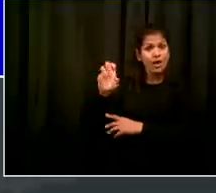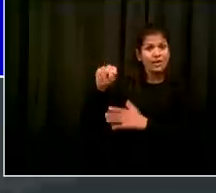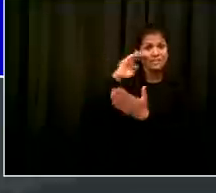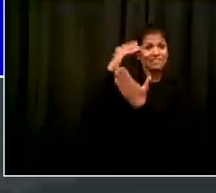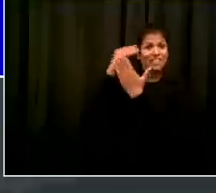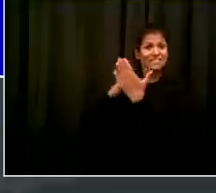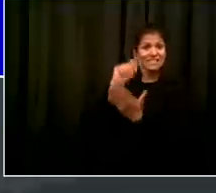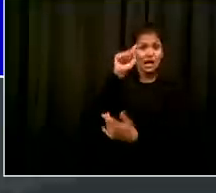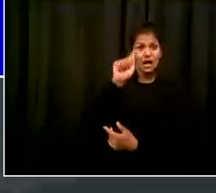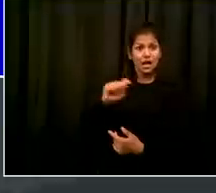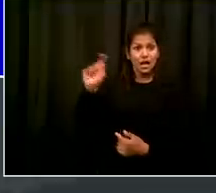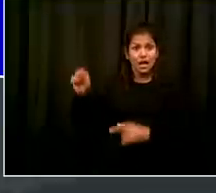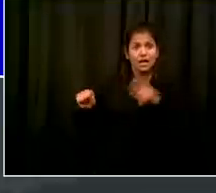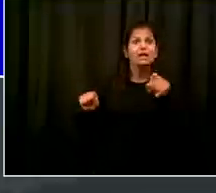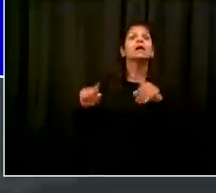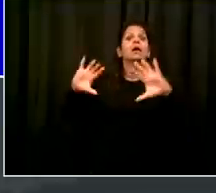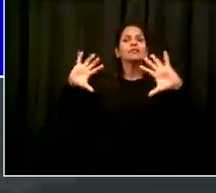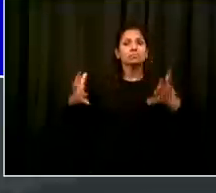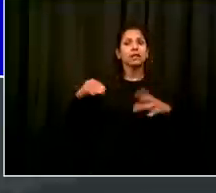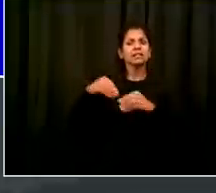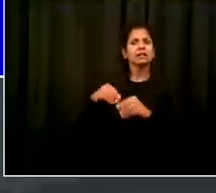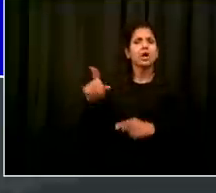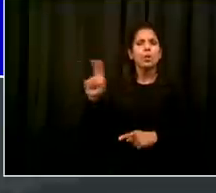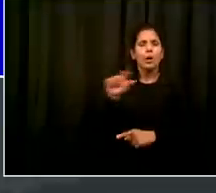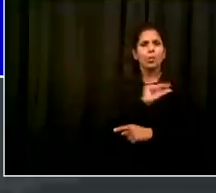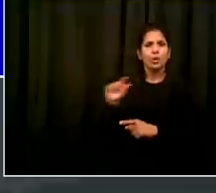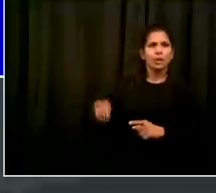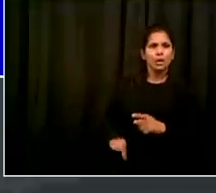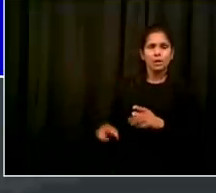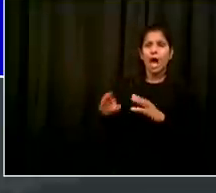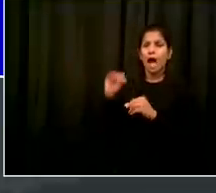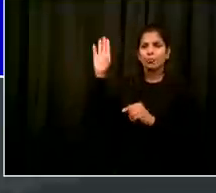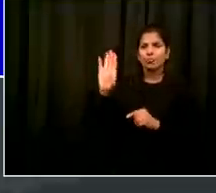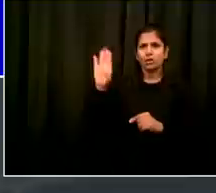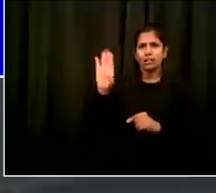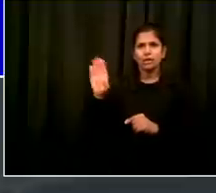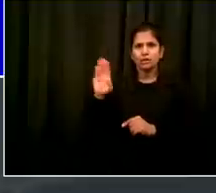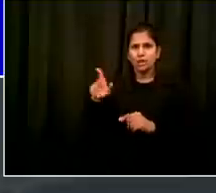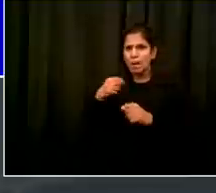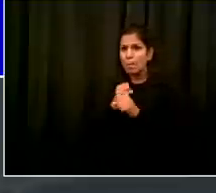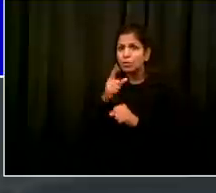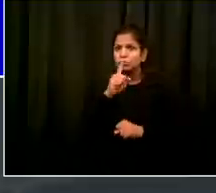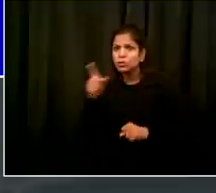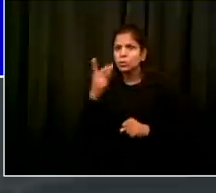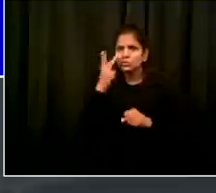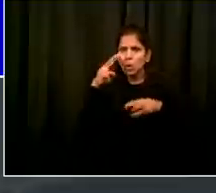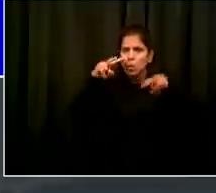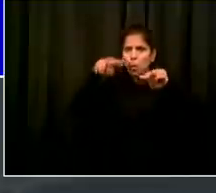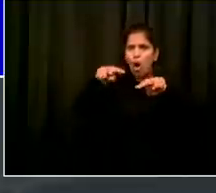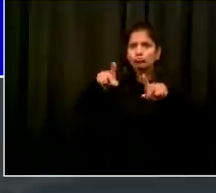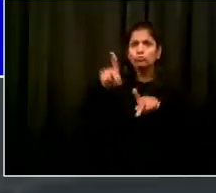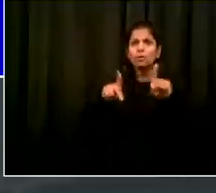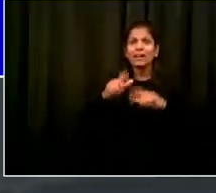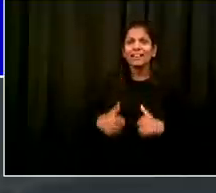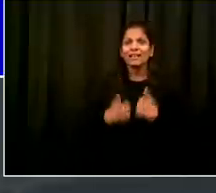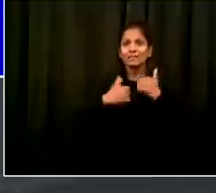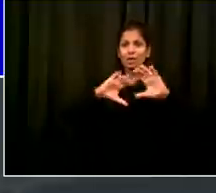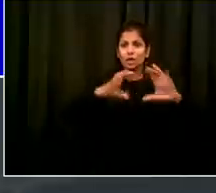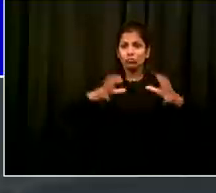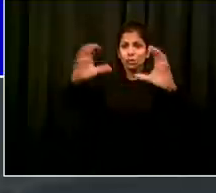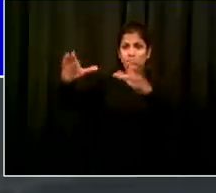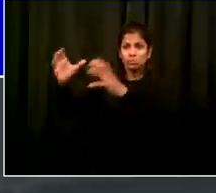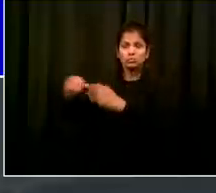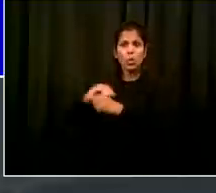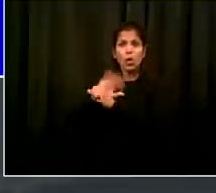seen some upticks lately we need to apply a lot of energy and focus to these areas you're going to see a lot of activity in the community to remind